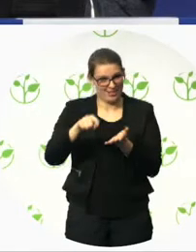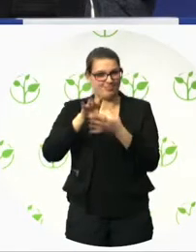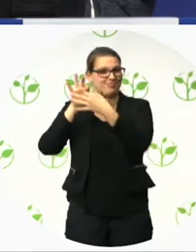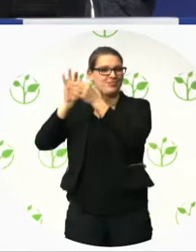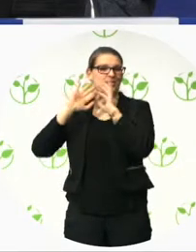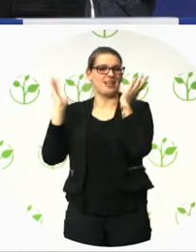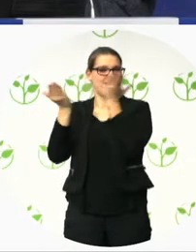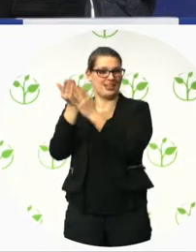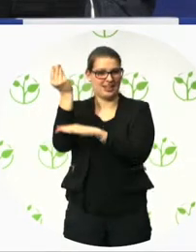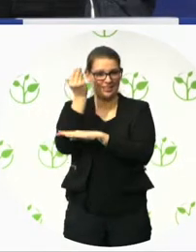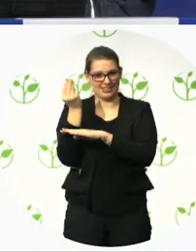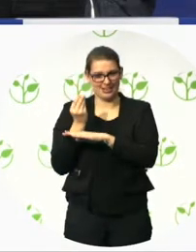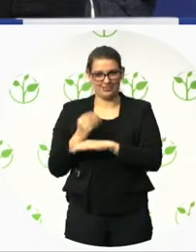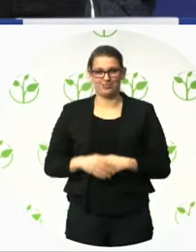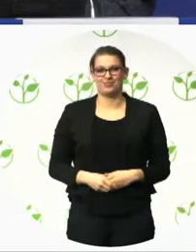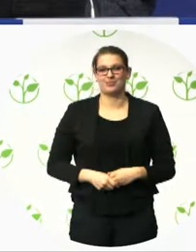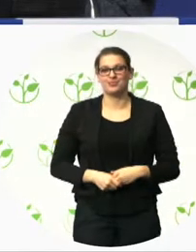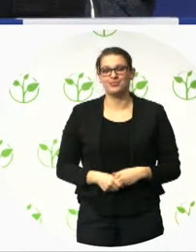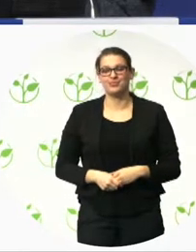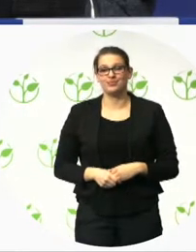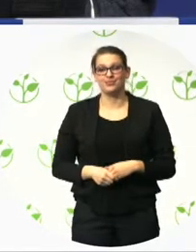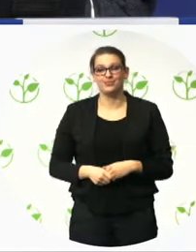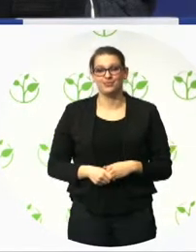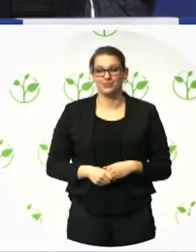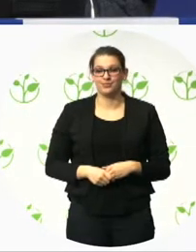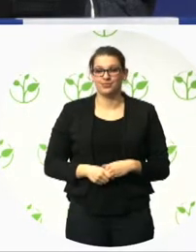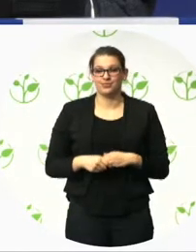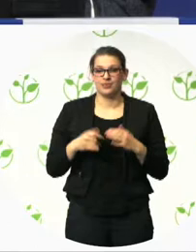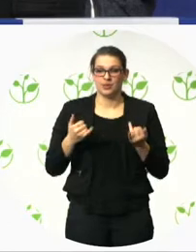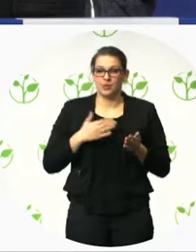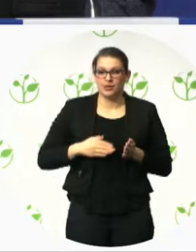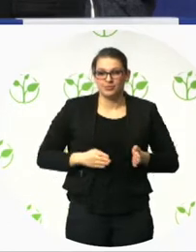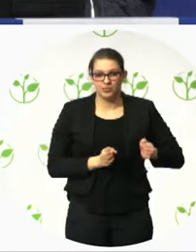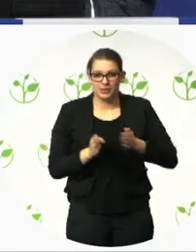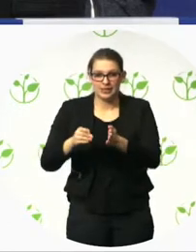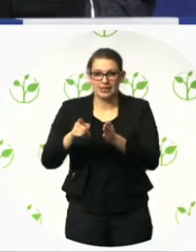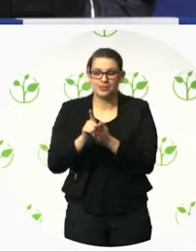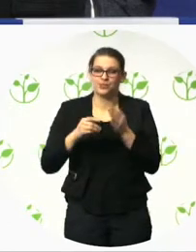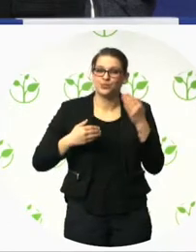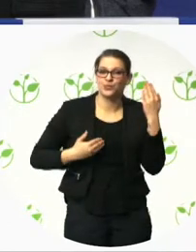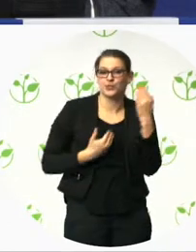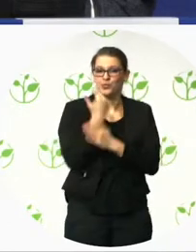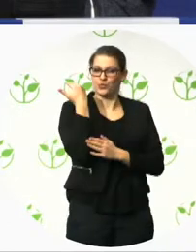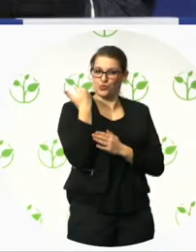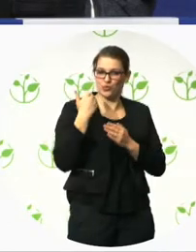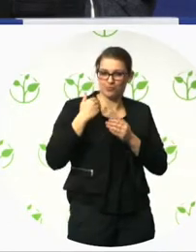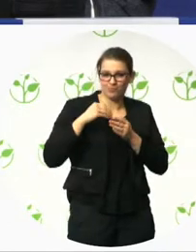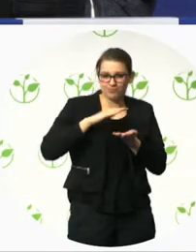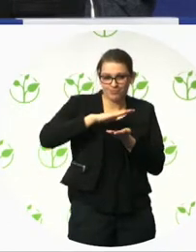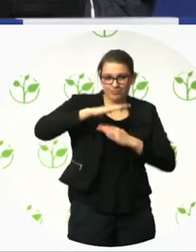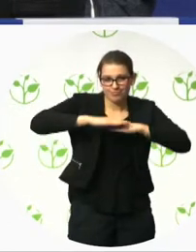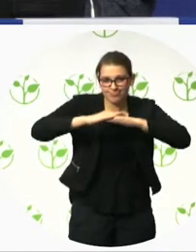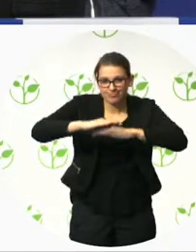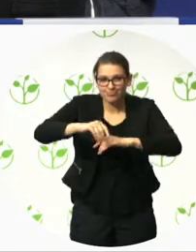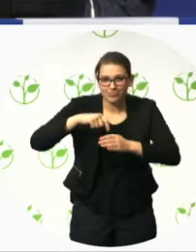regional authorities and municipalities can cooperate and make results. It is possible to make a common